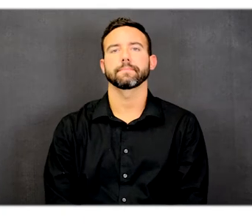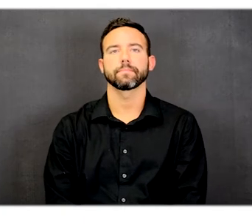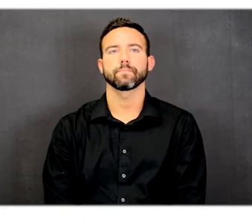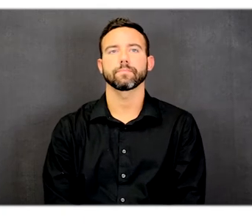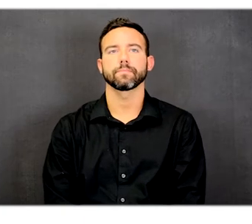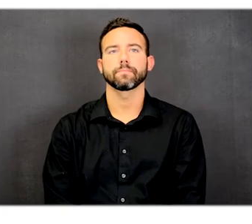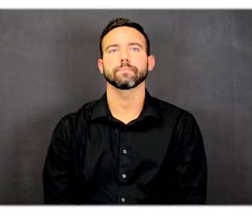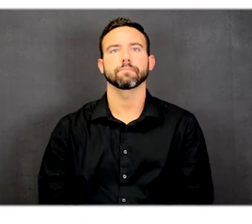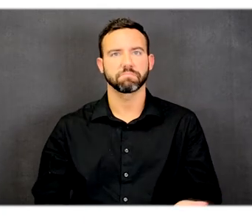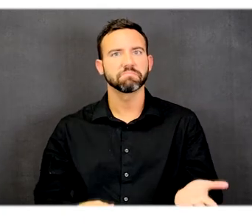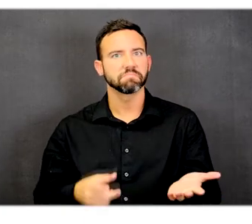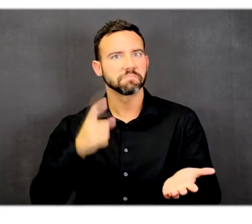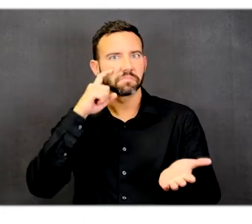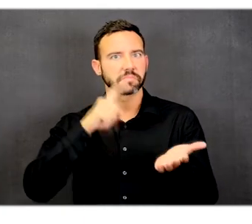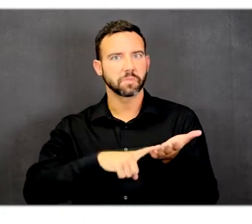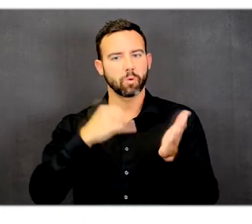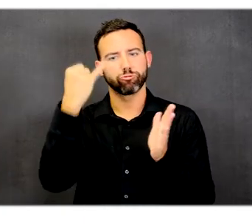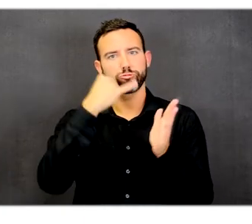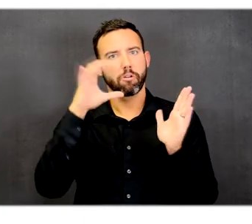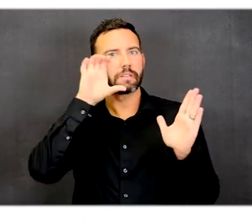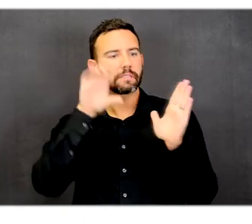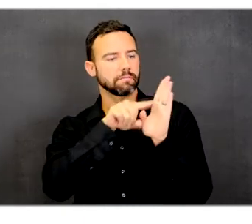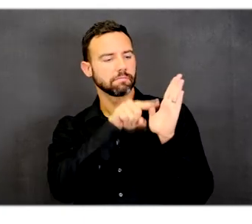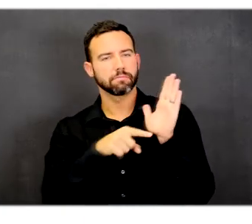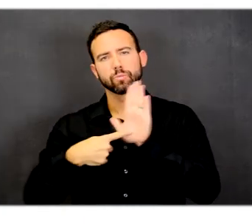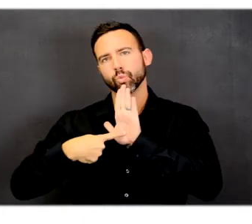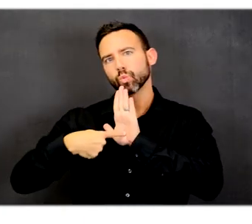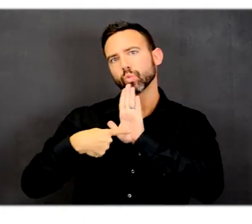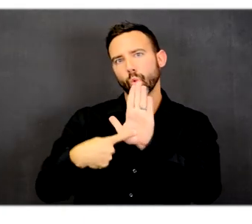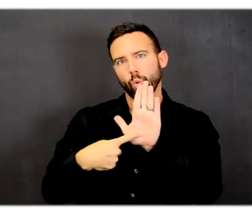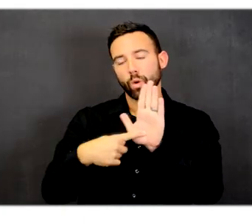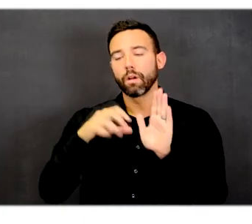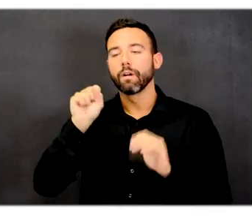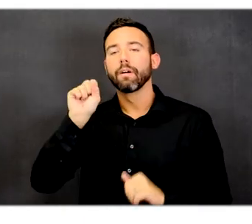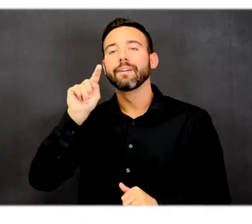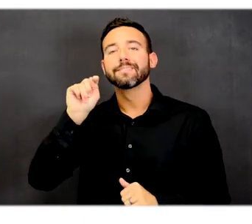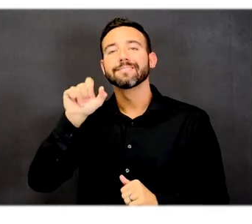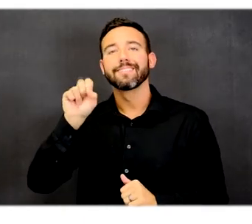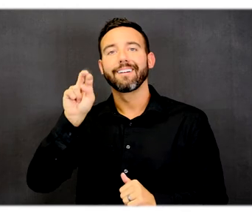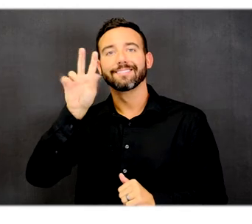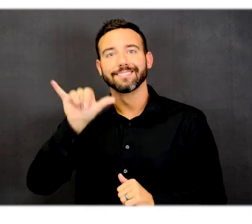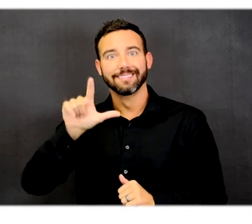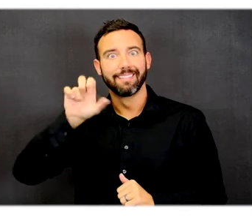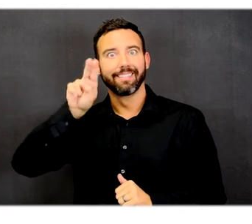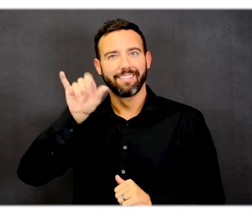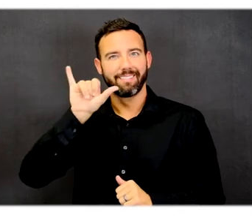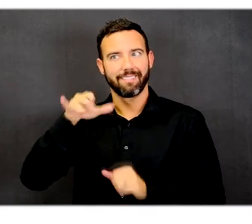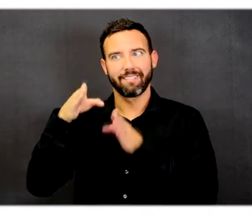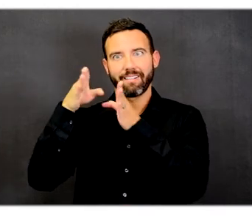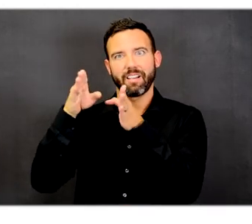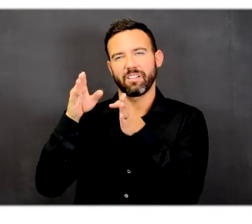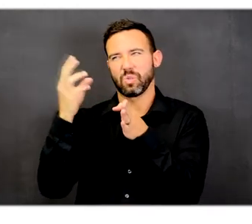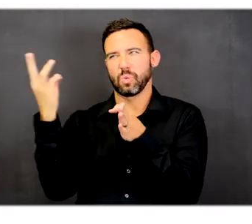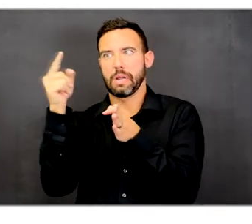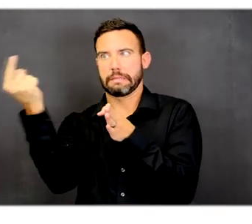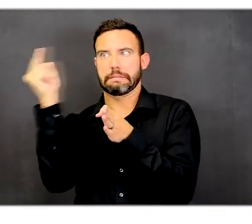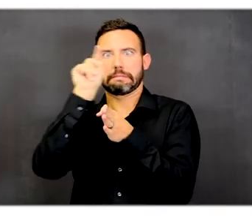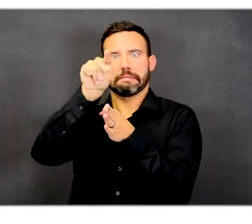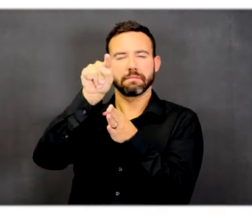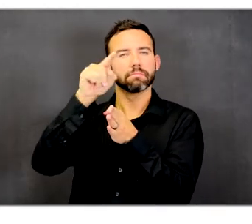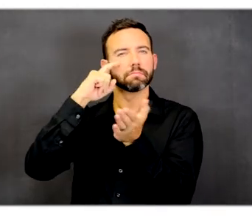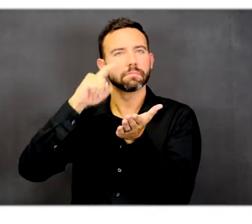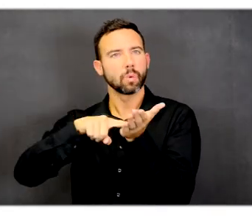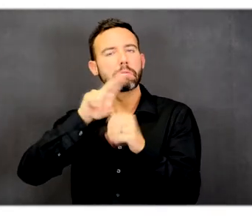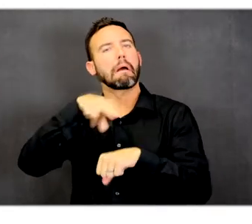There is a drawing that shows the transit area to the west of Stastany Lane. There is a very natural area